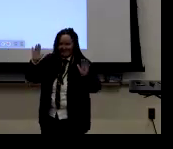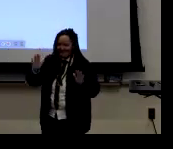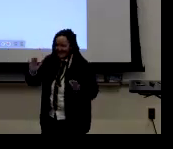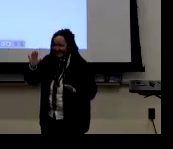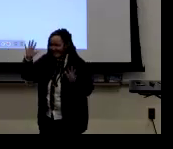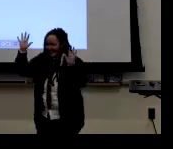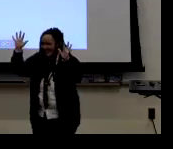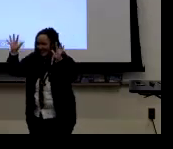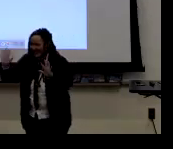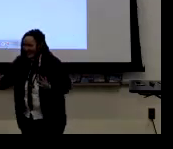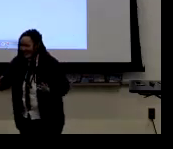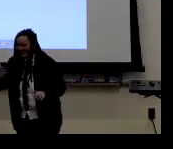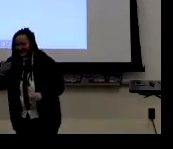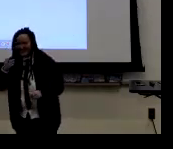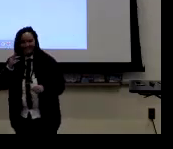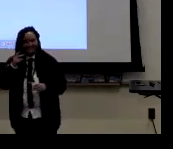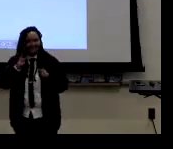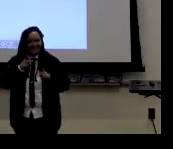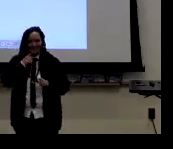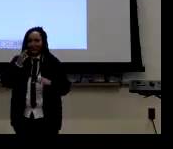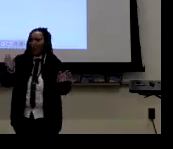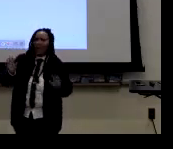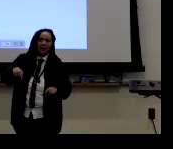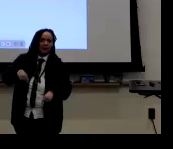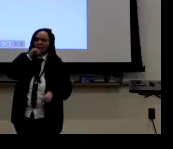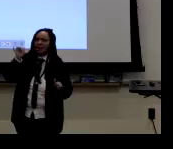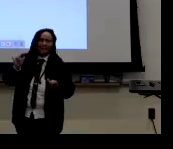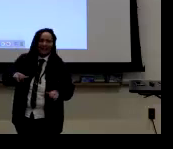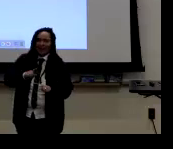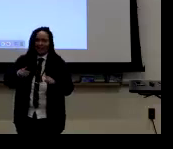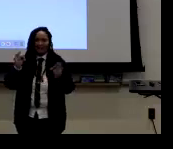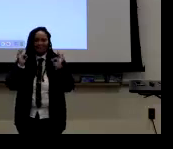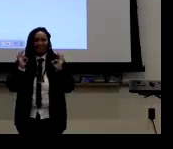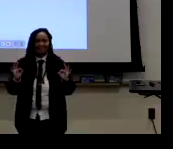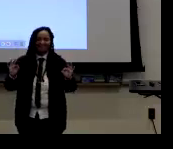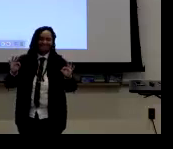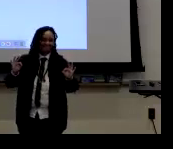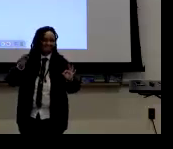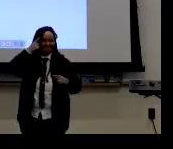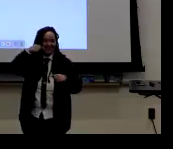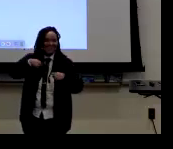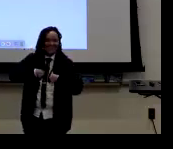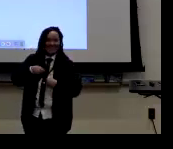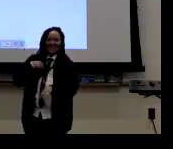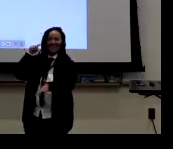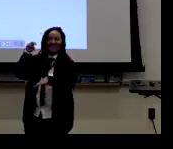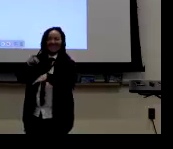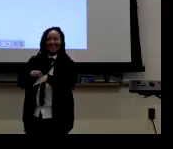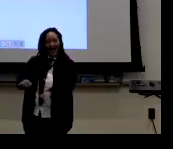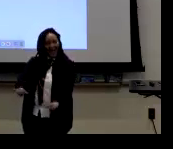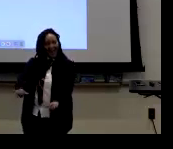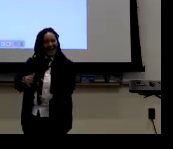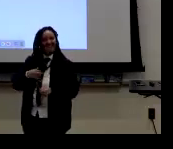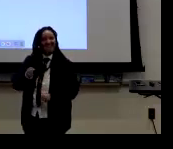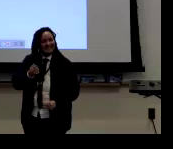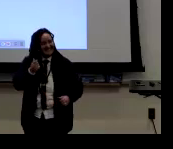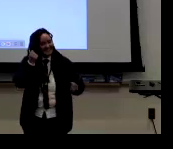off the list. So it's great to be here. The weather is wonderful. People are saying it's normally not like this right now. But for